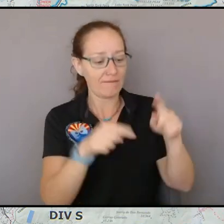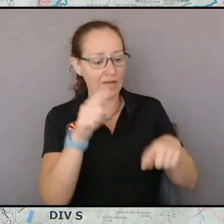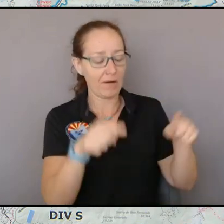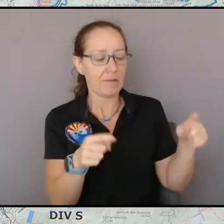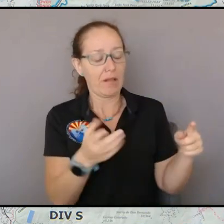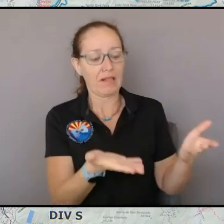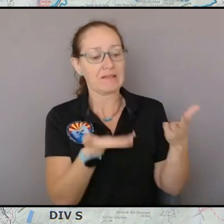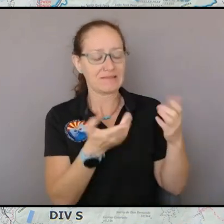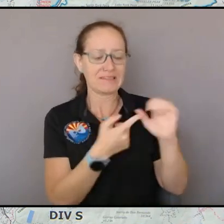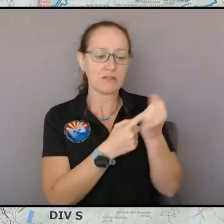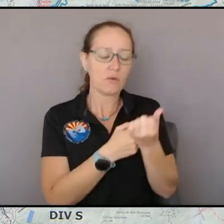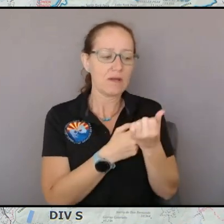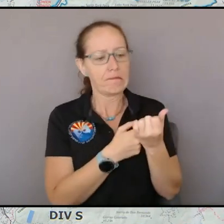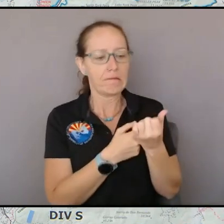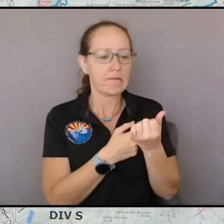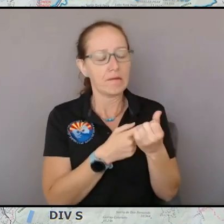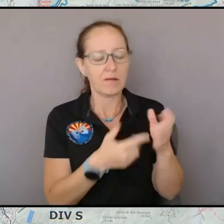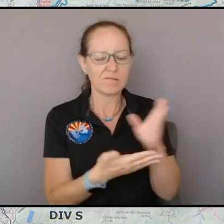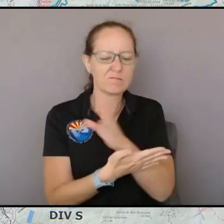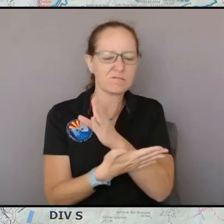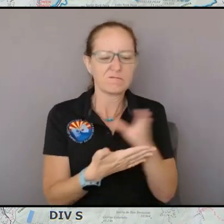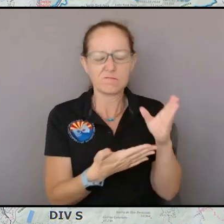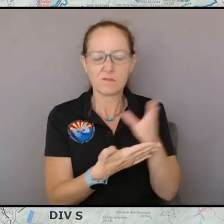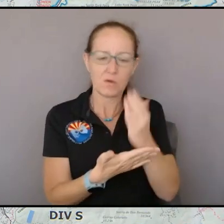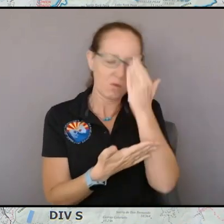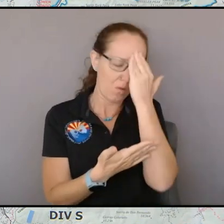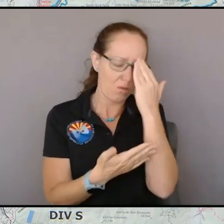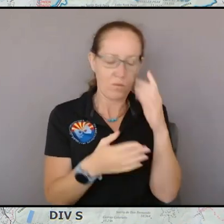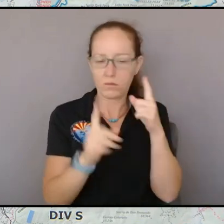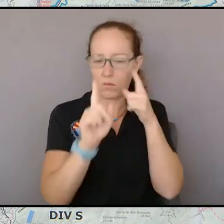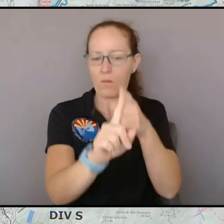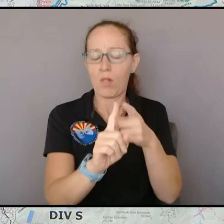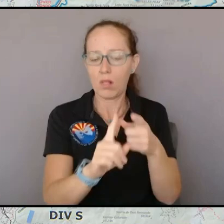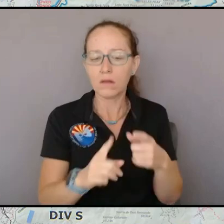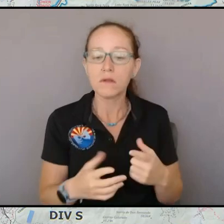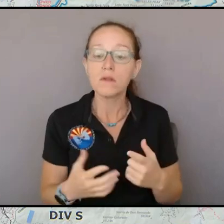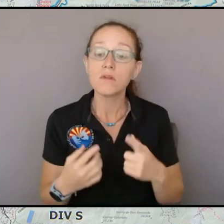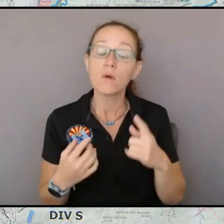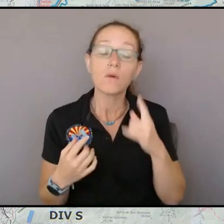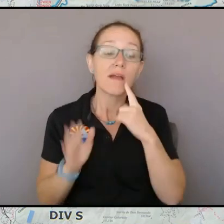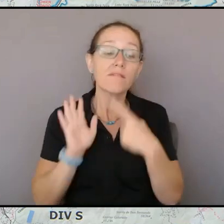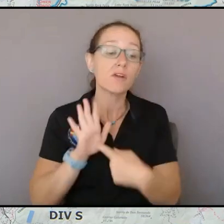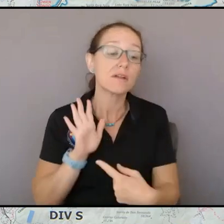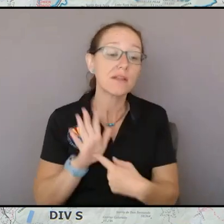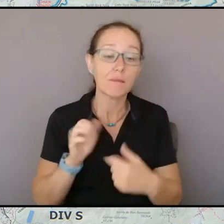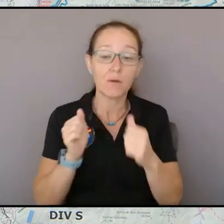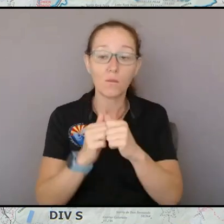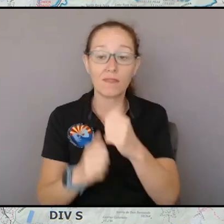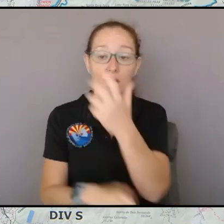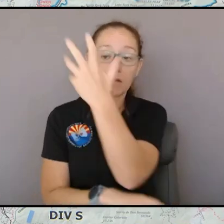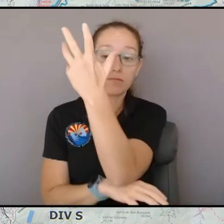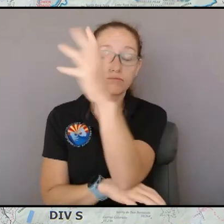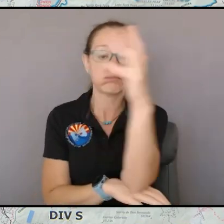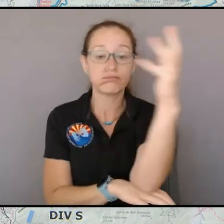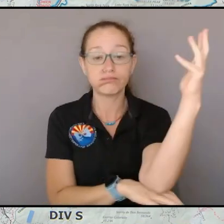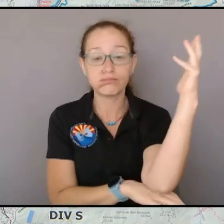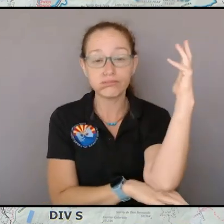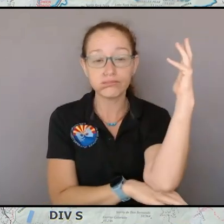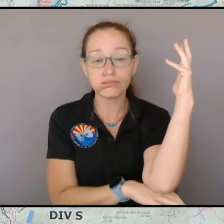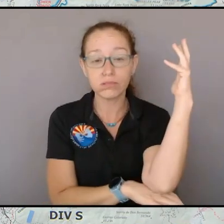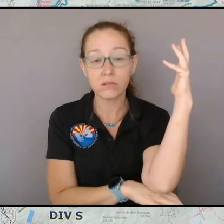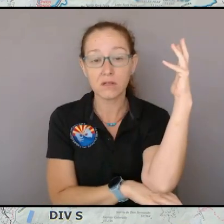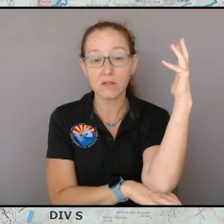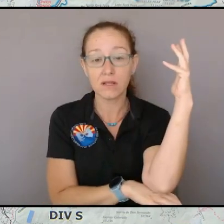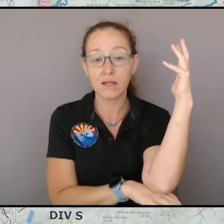things we think about when we're doing this is that timber on timber indirect lines are difficult to hold and and lots of times